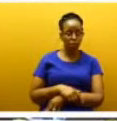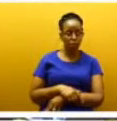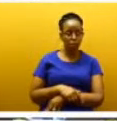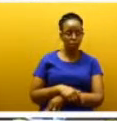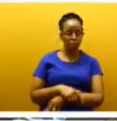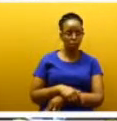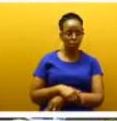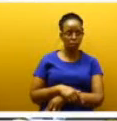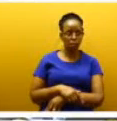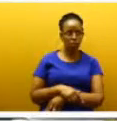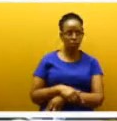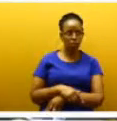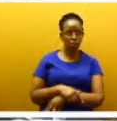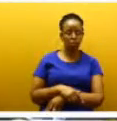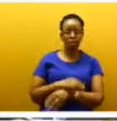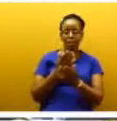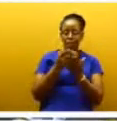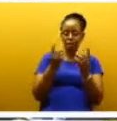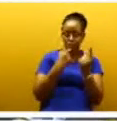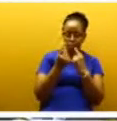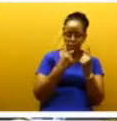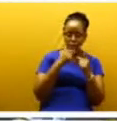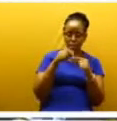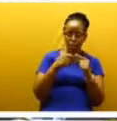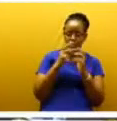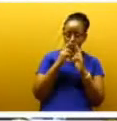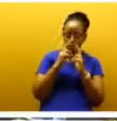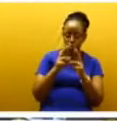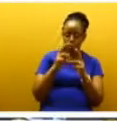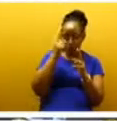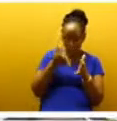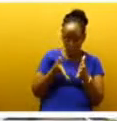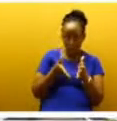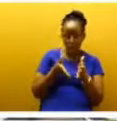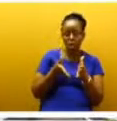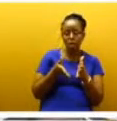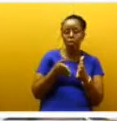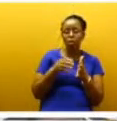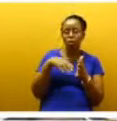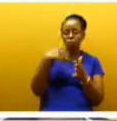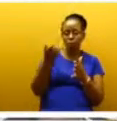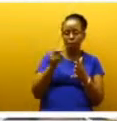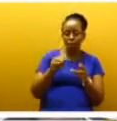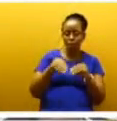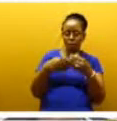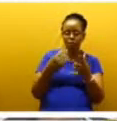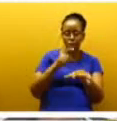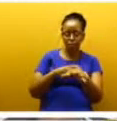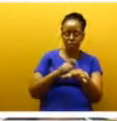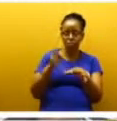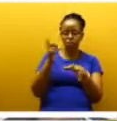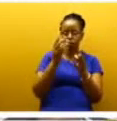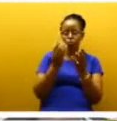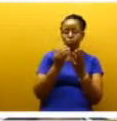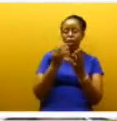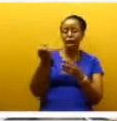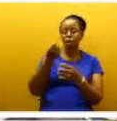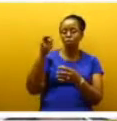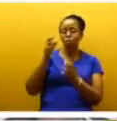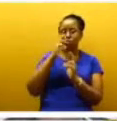conversation about the report at this stage? Okay. We will allow you time to deal with the report.